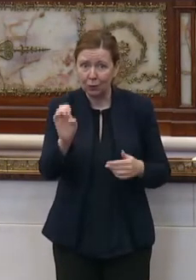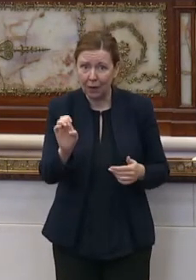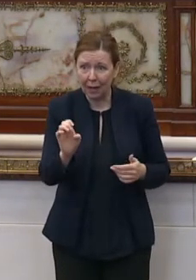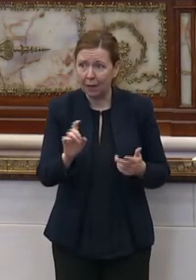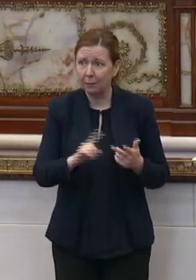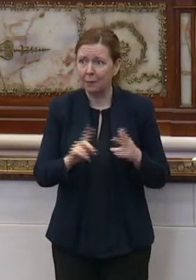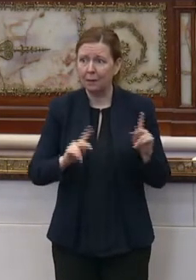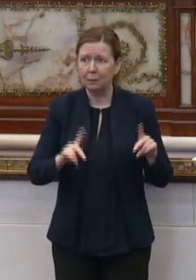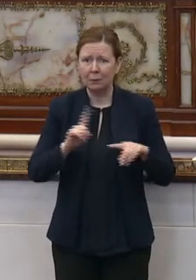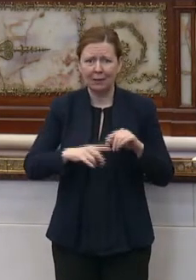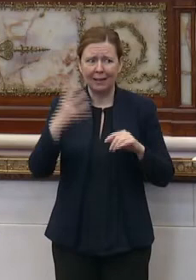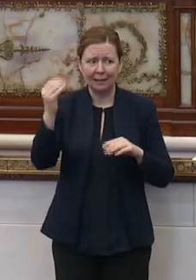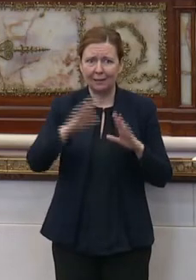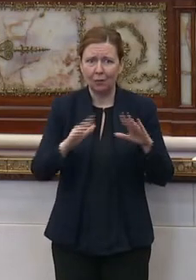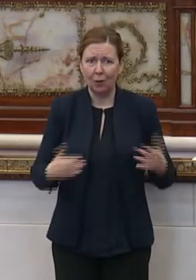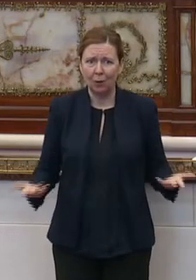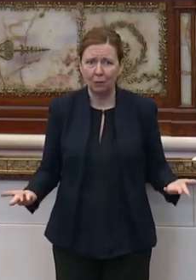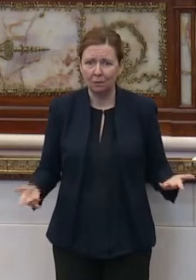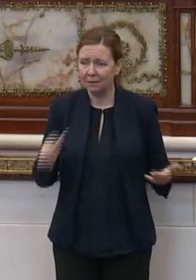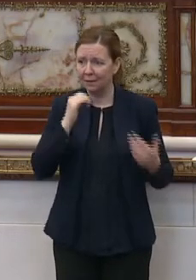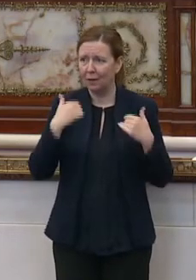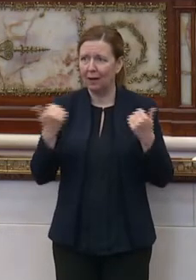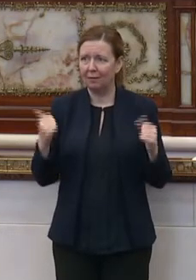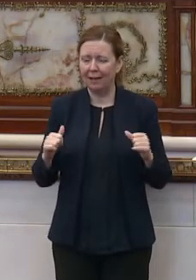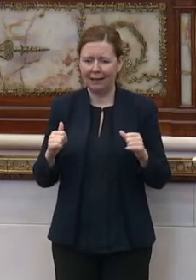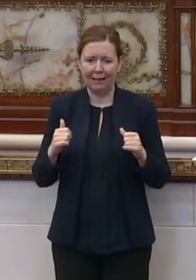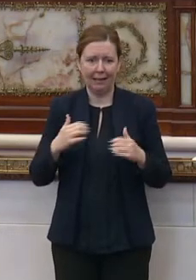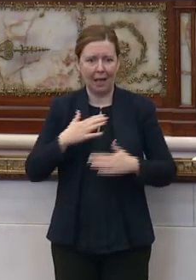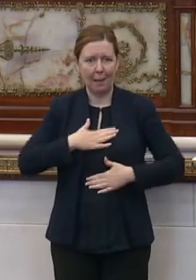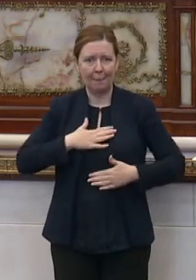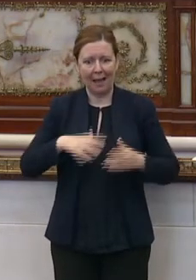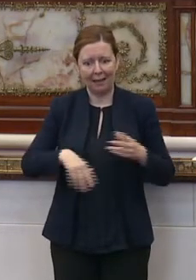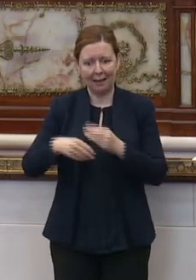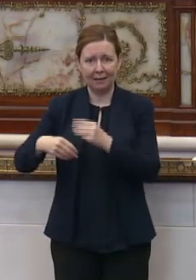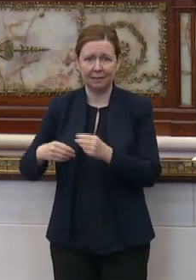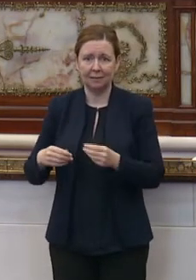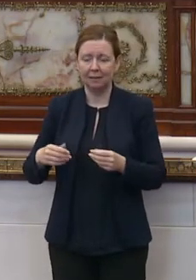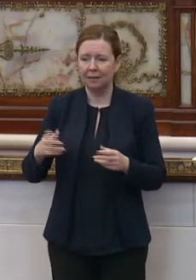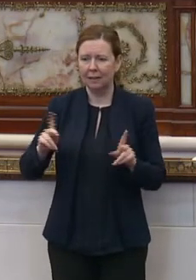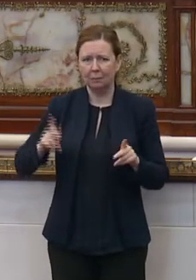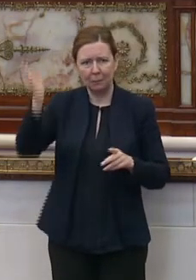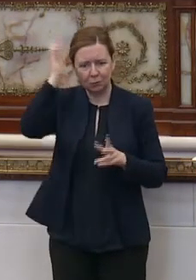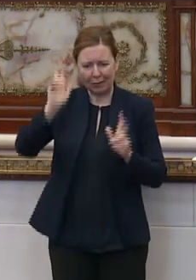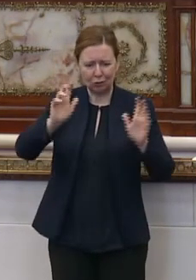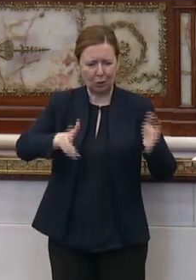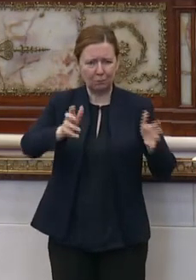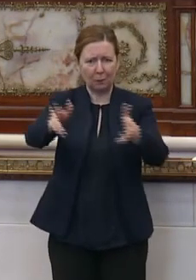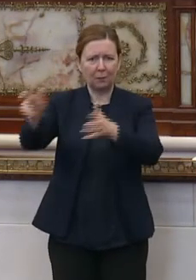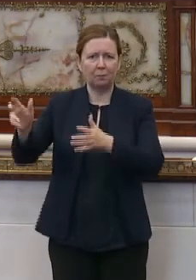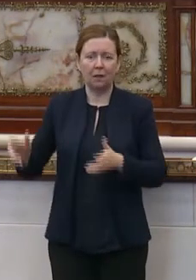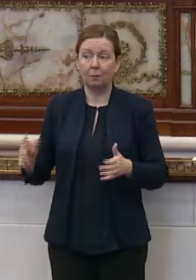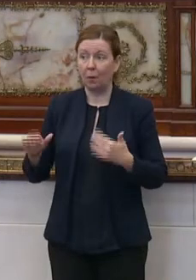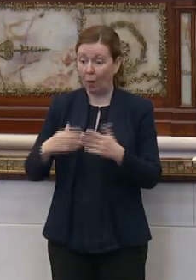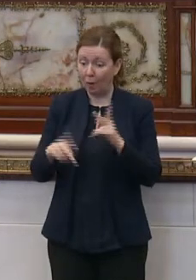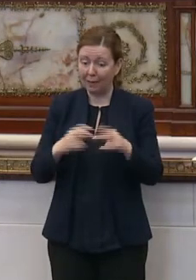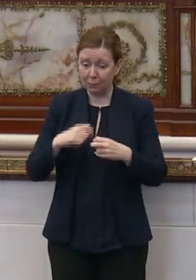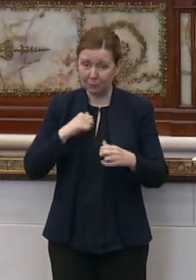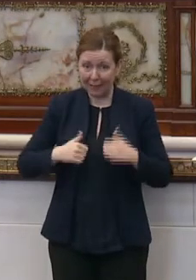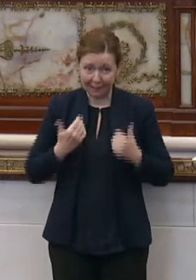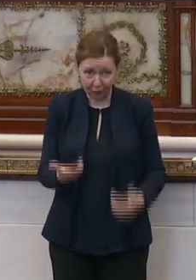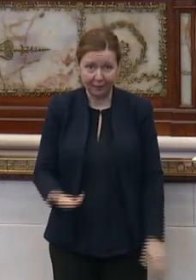People can't come out of their homes. They don't have any amenities. They have dumping. They have all kinds of problems. I live right there.